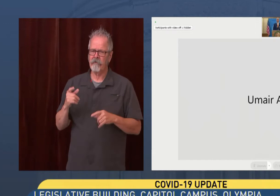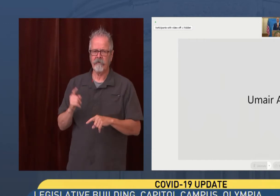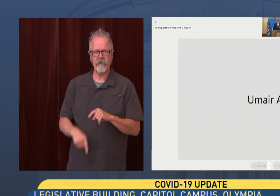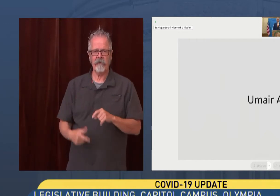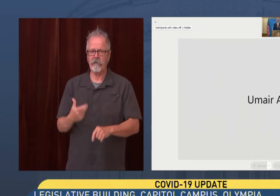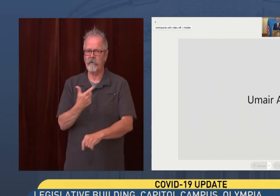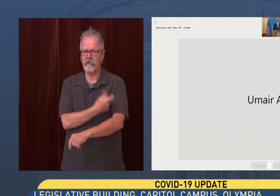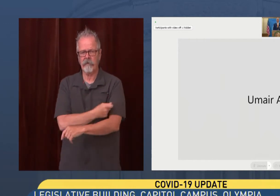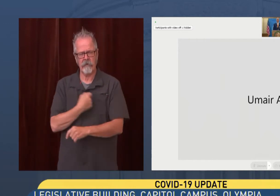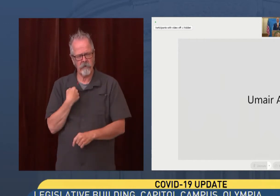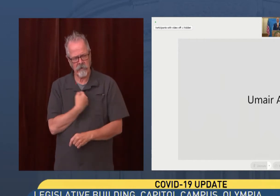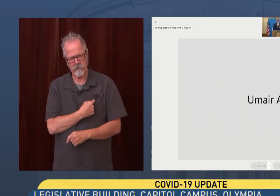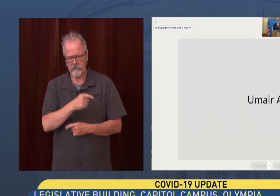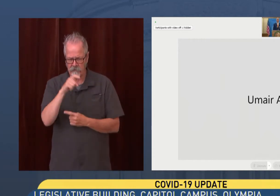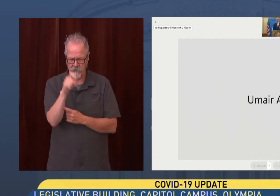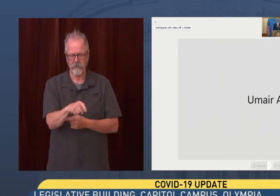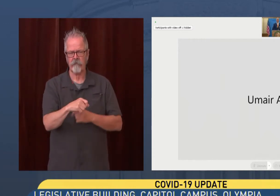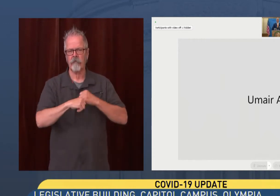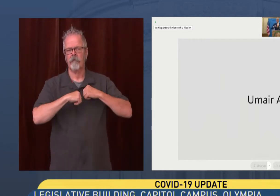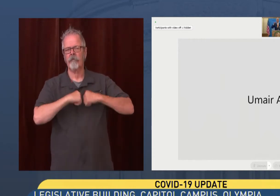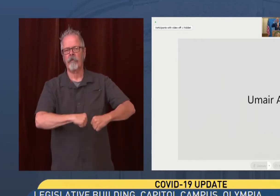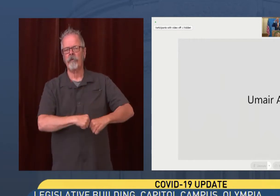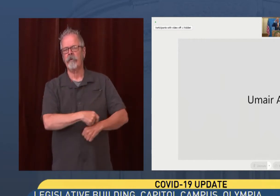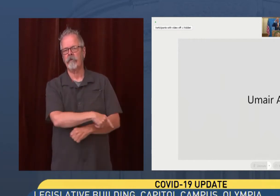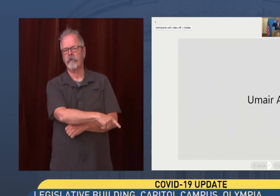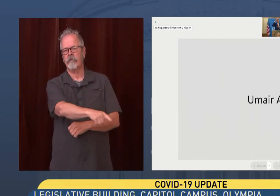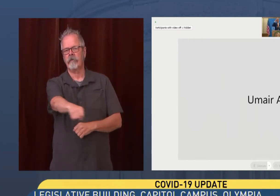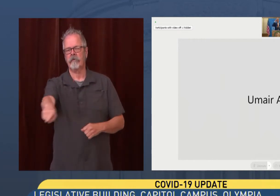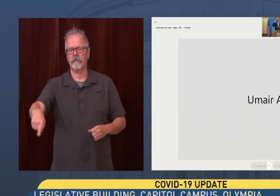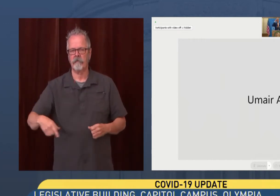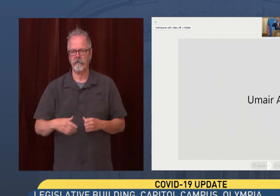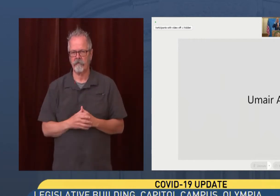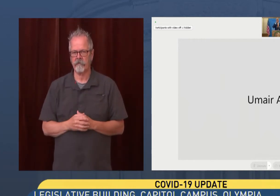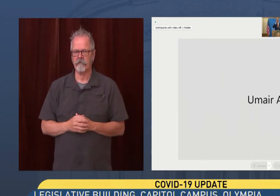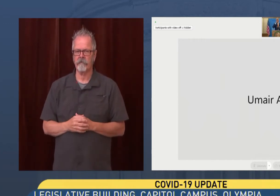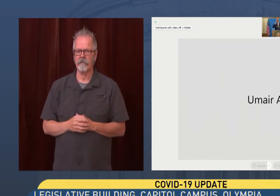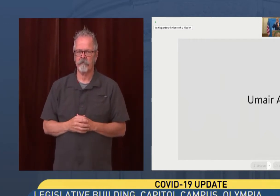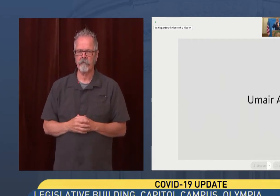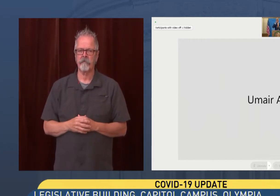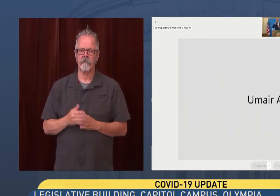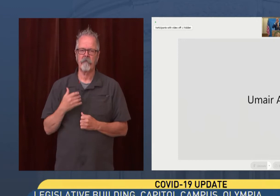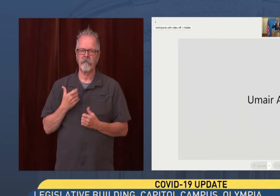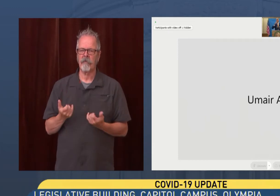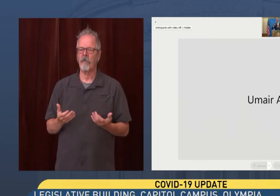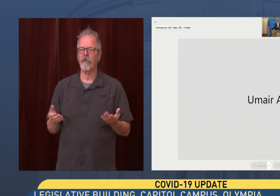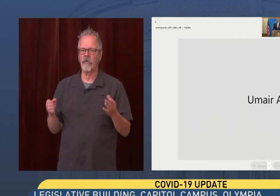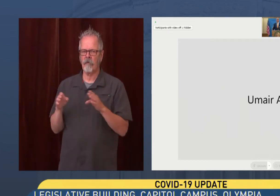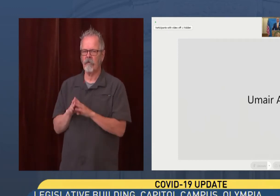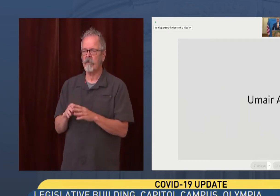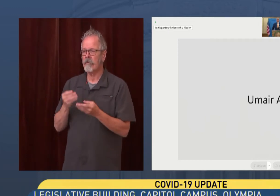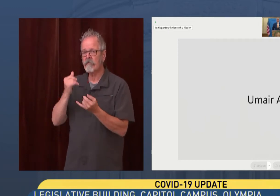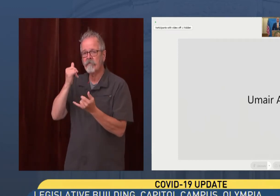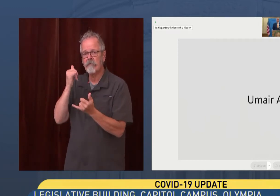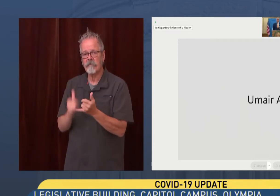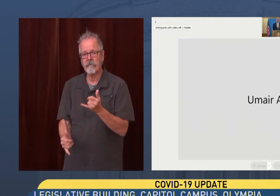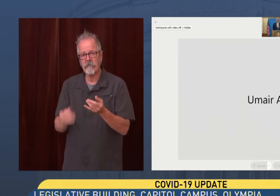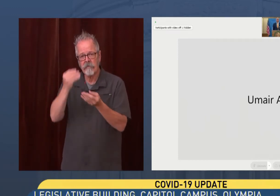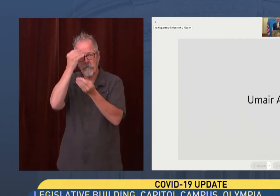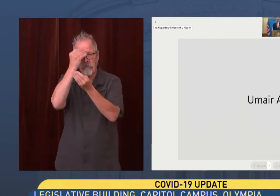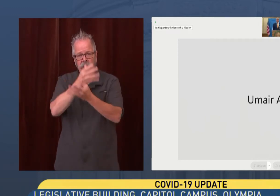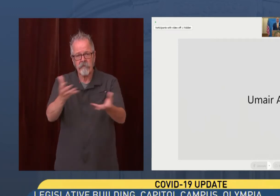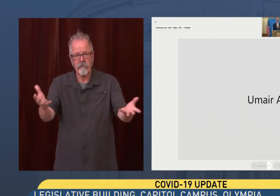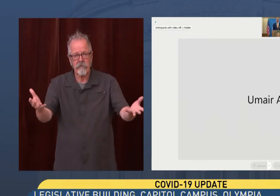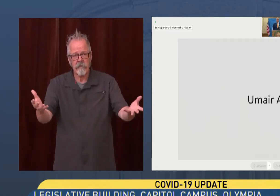can to do that. And let me just also finally close by saying that there is a way out of this, which is that as we're seeing